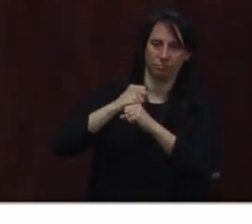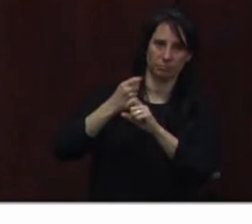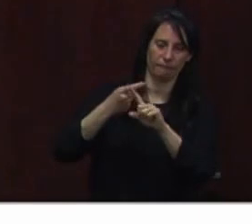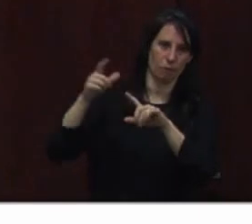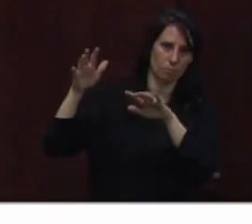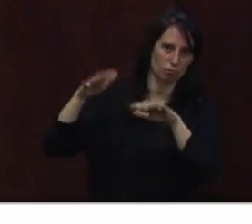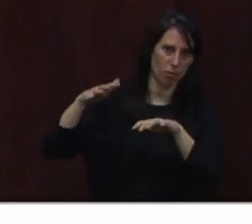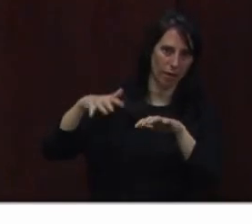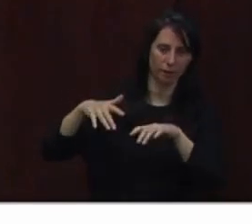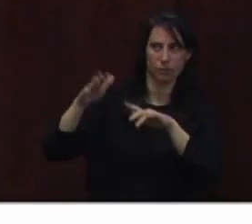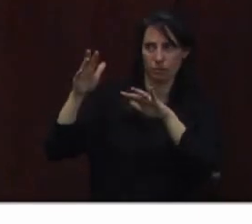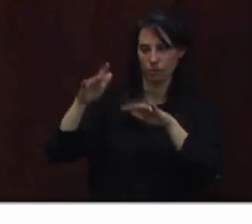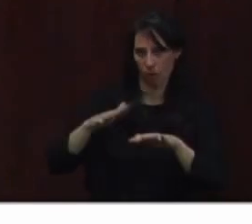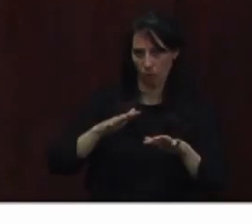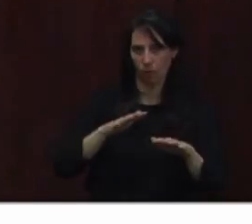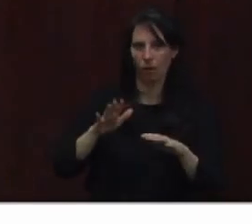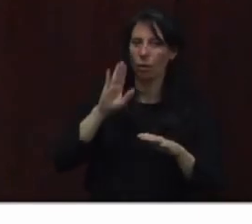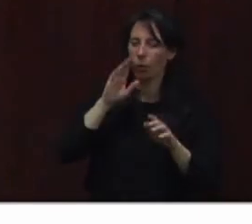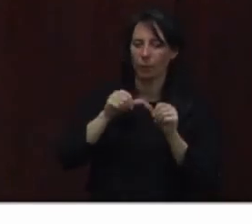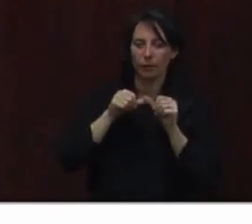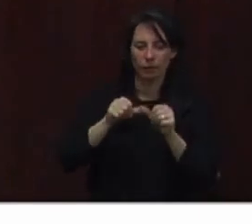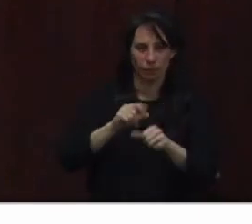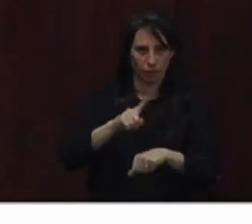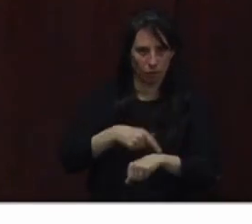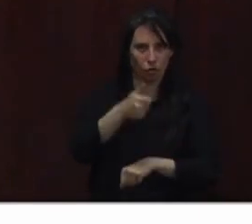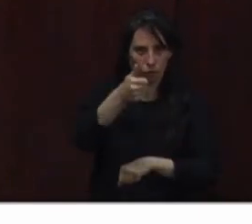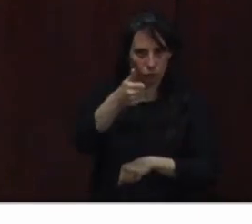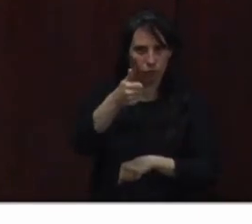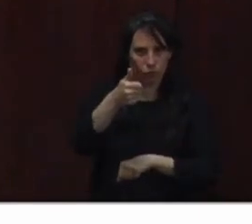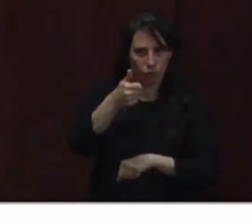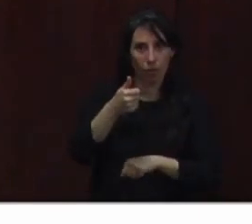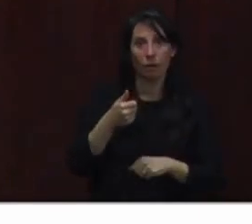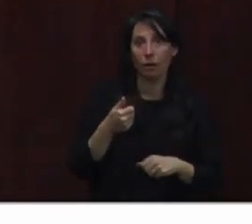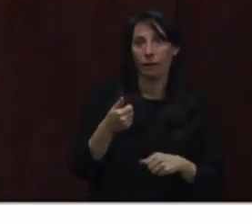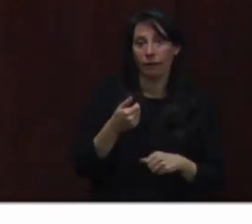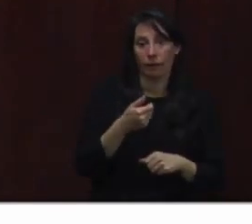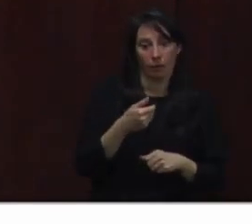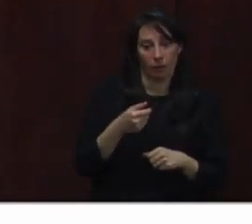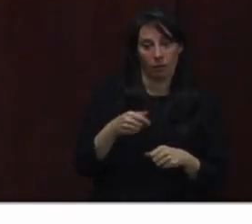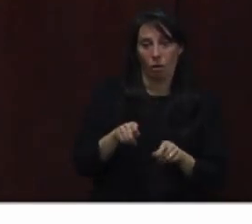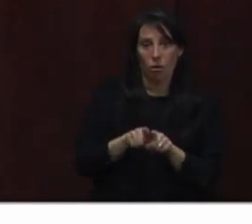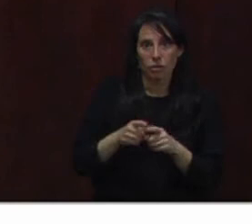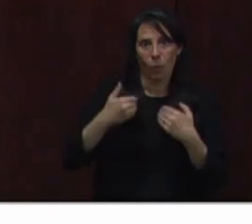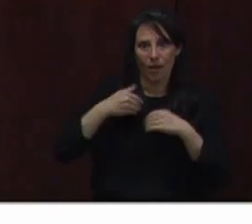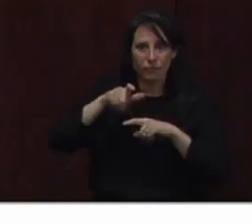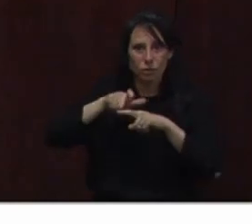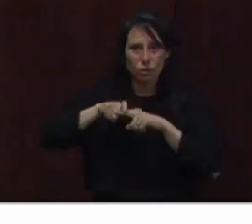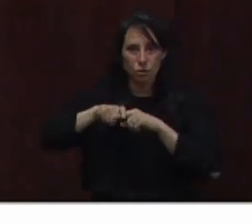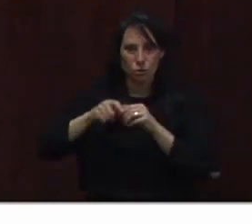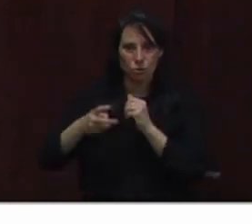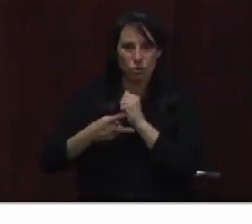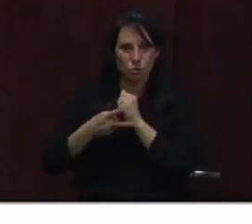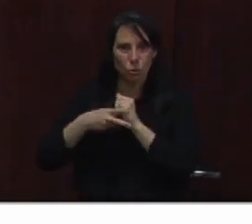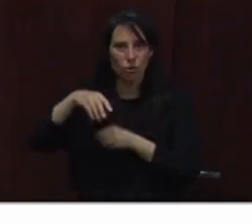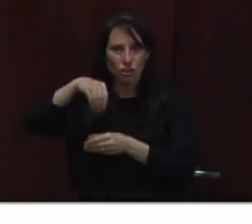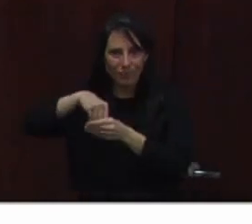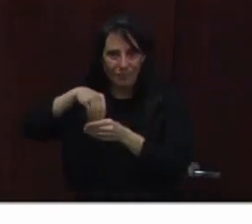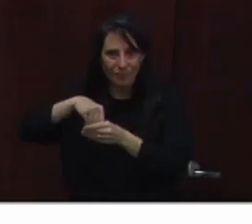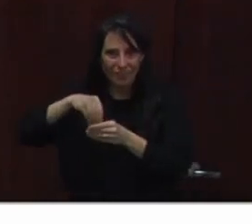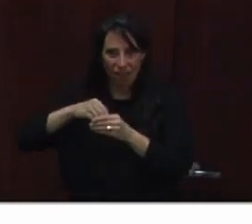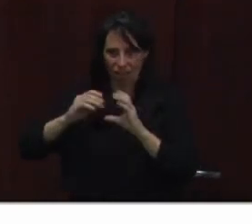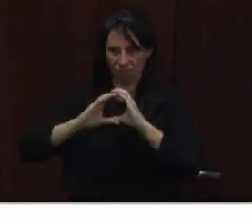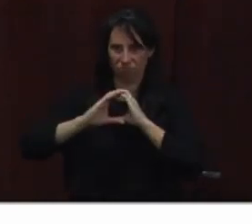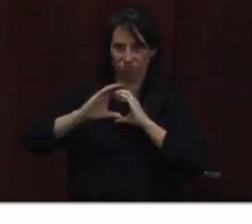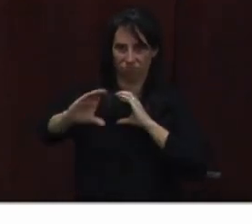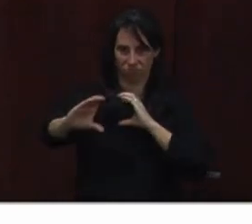this over months. And it's also modular. allows us to get rid of our storage containers, and we'll be able to store equipment in the trailers themselves. And